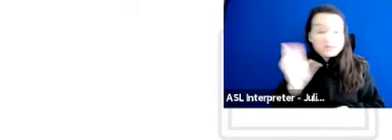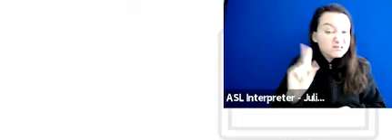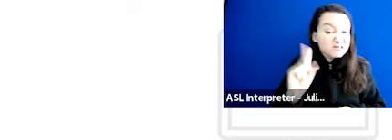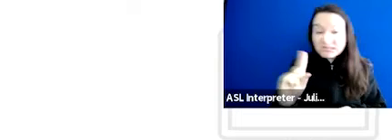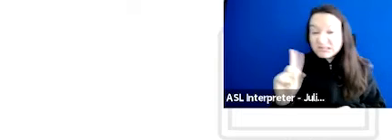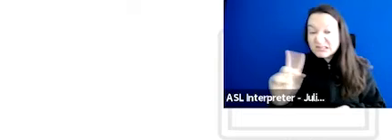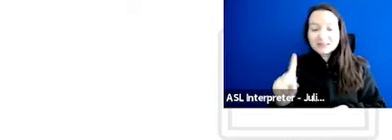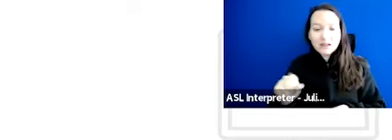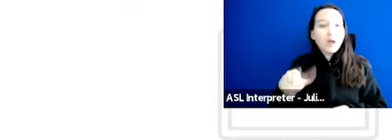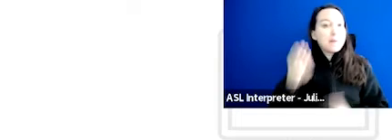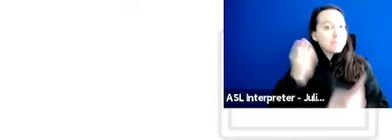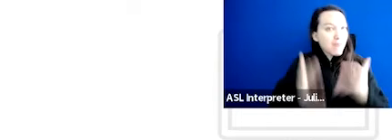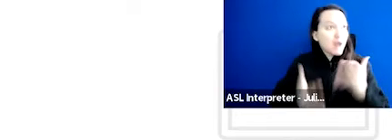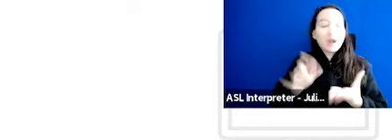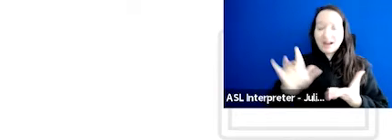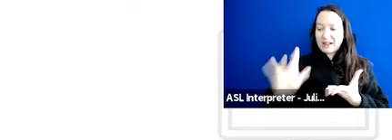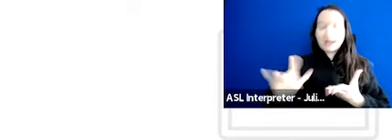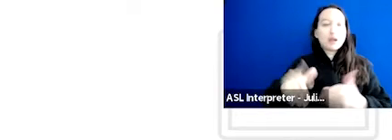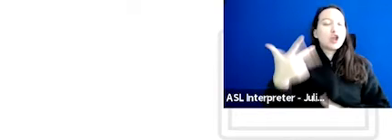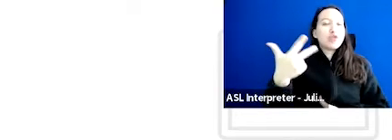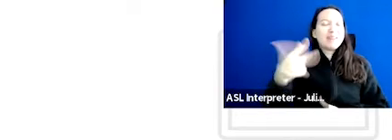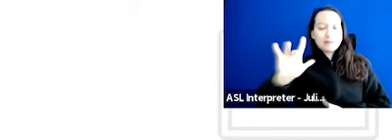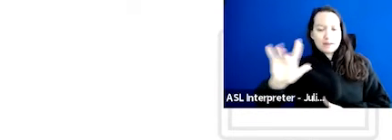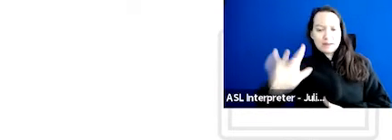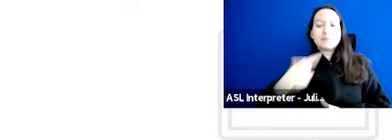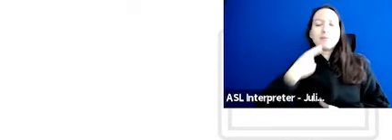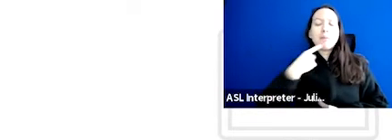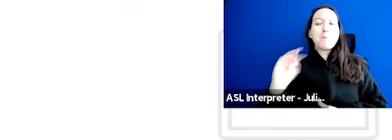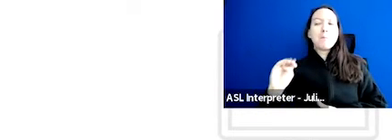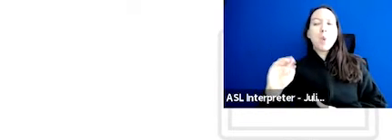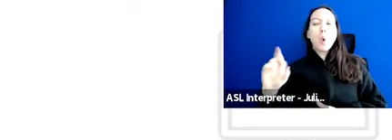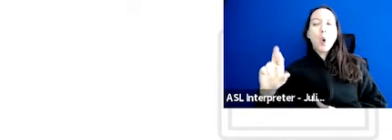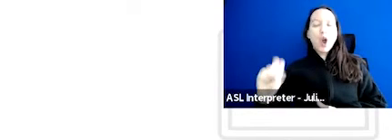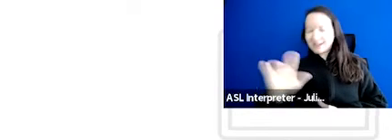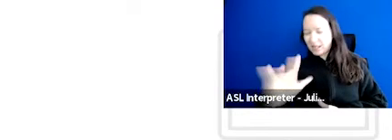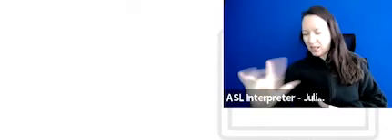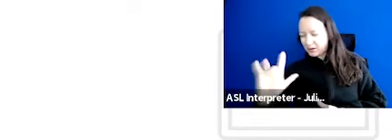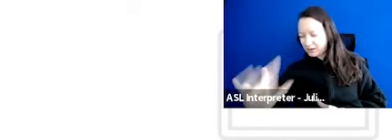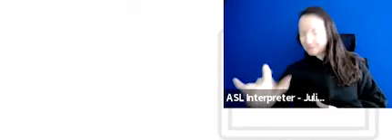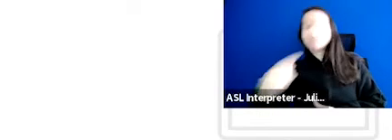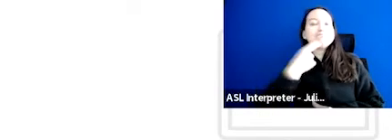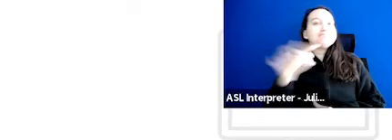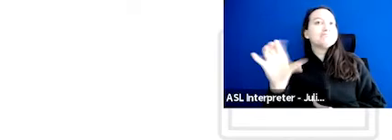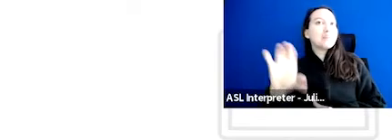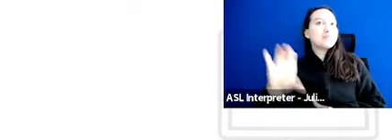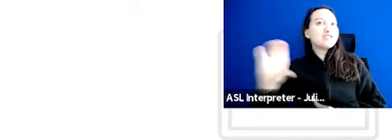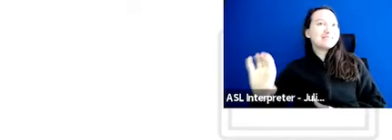it may be because you need to click on those three dots that say more. And then there should be an option that says captions there.